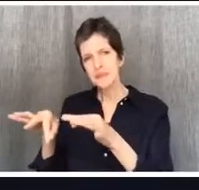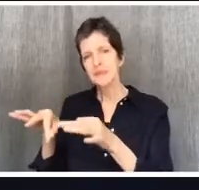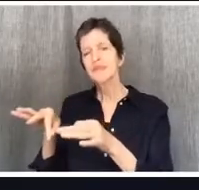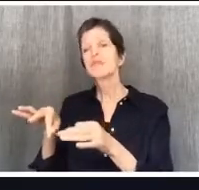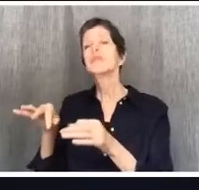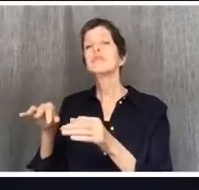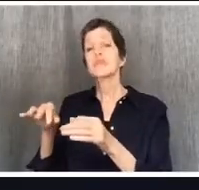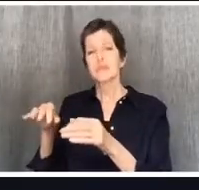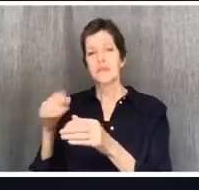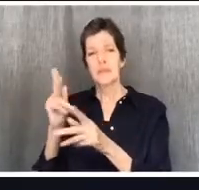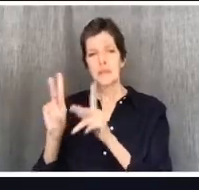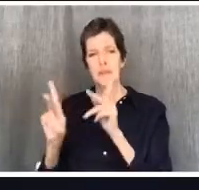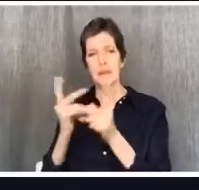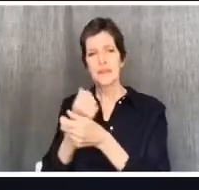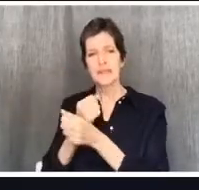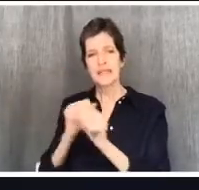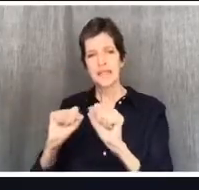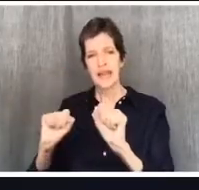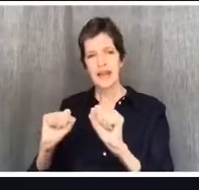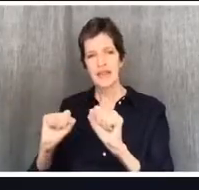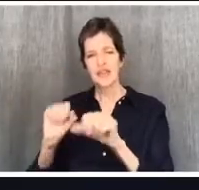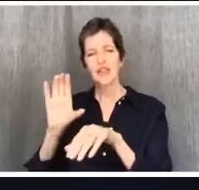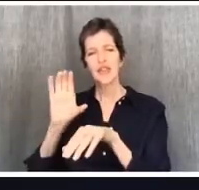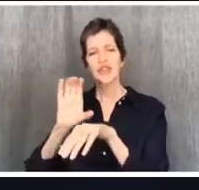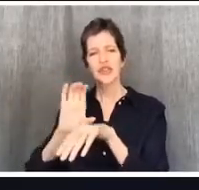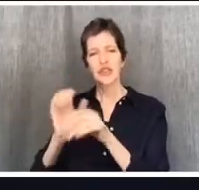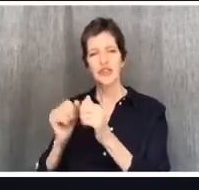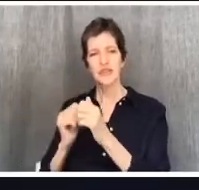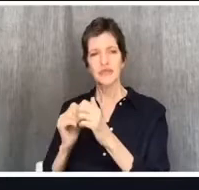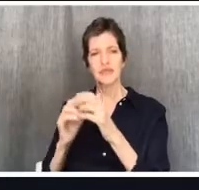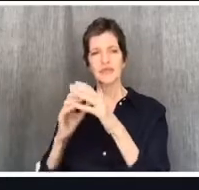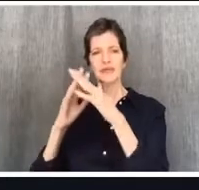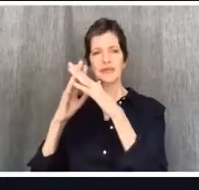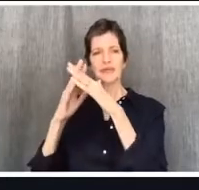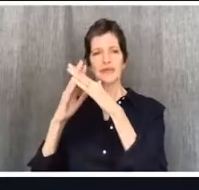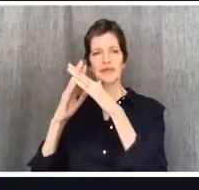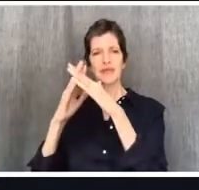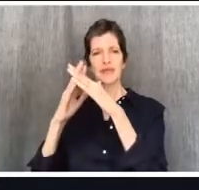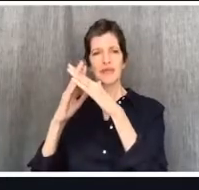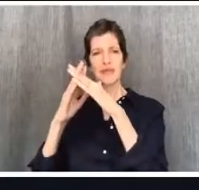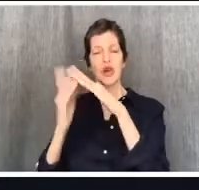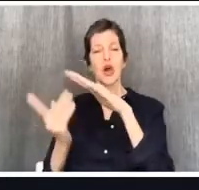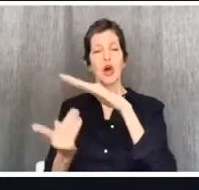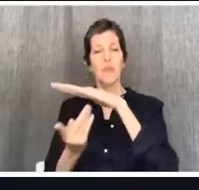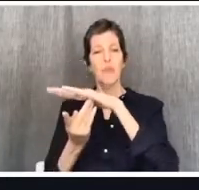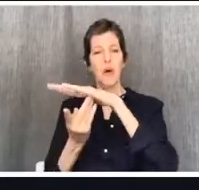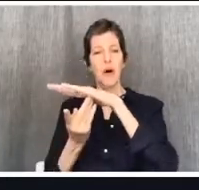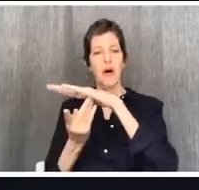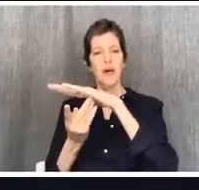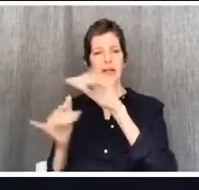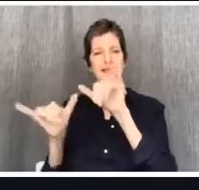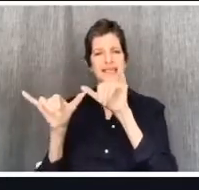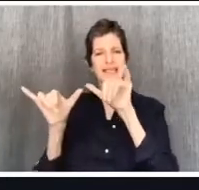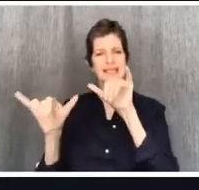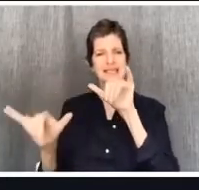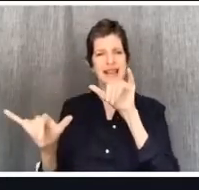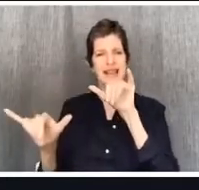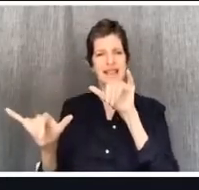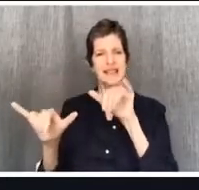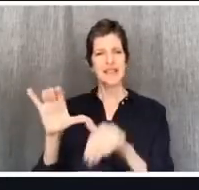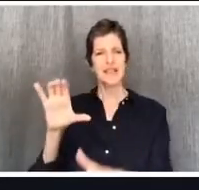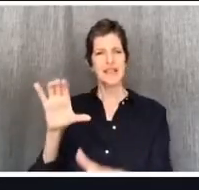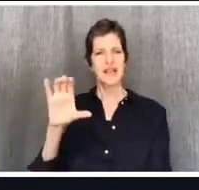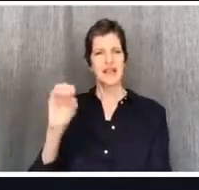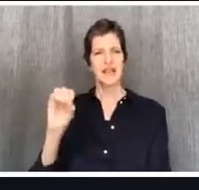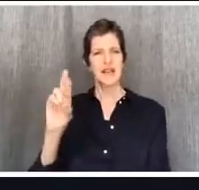And Paul labors alongside them as their pastor for a long time. He's close with them in ministry.